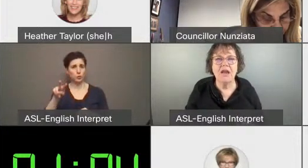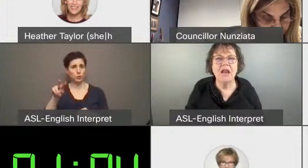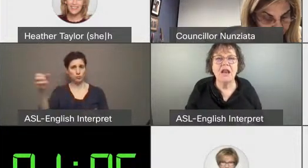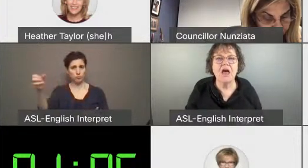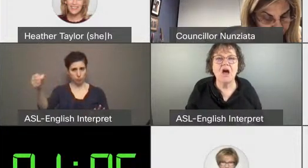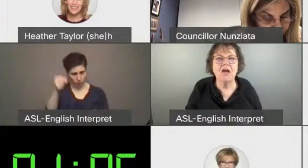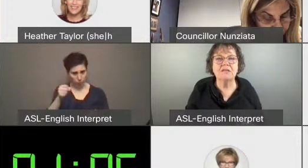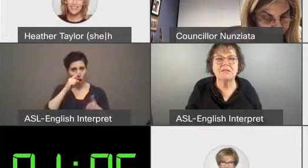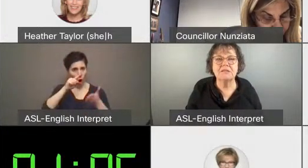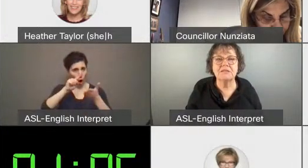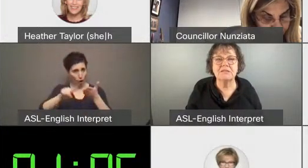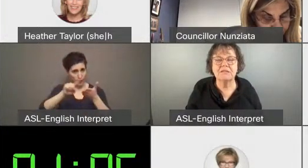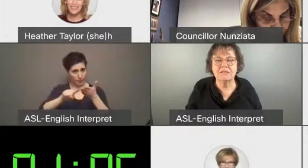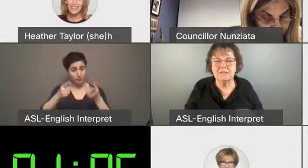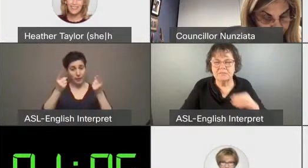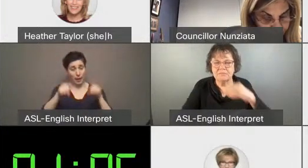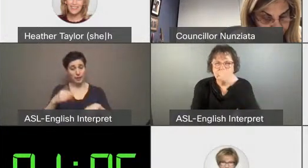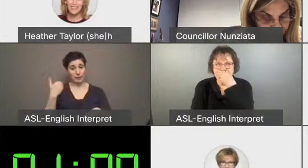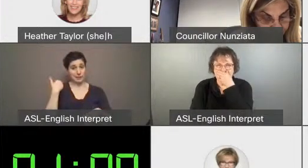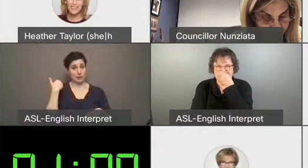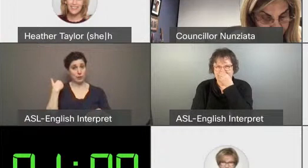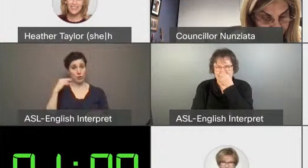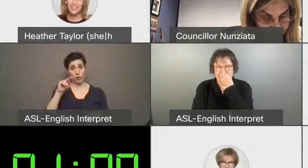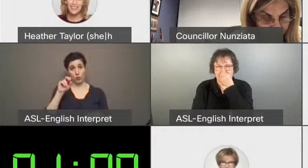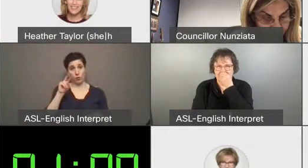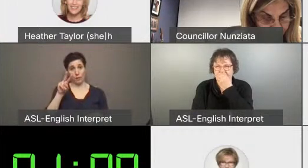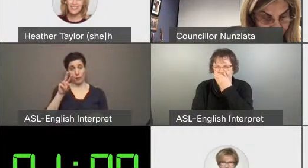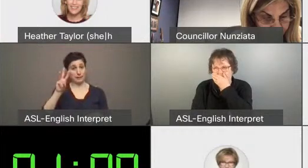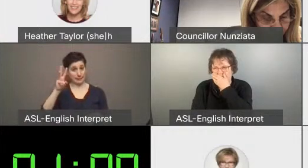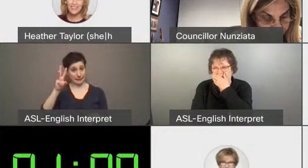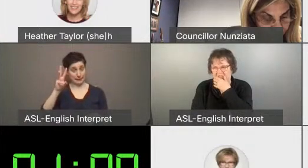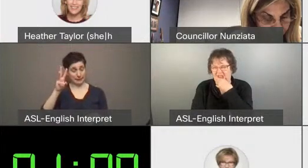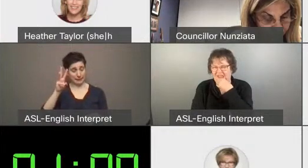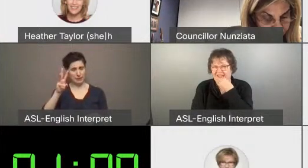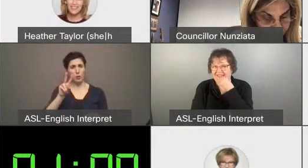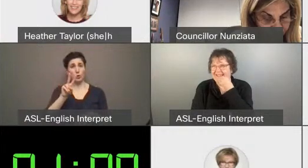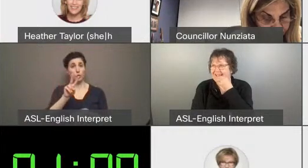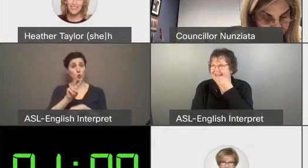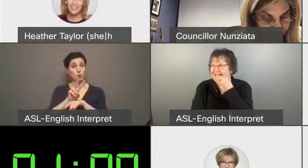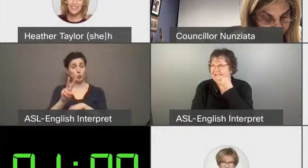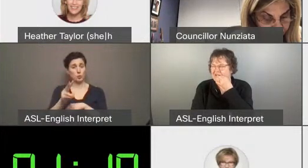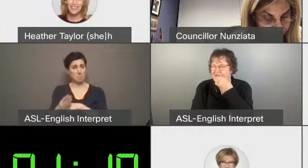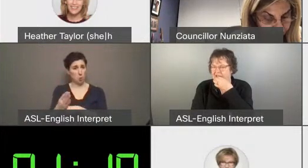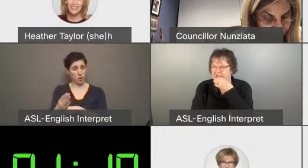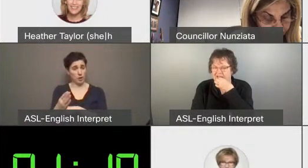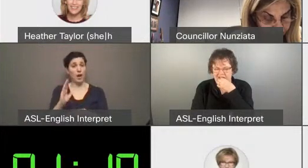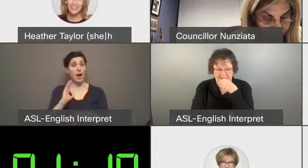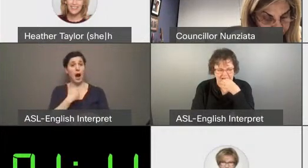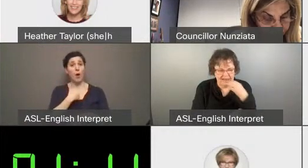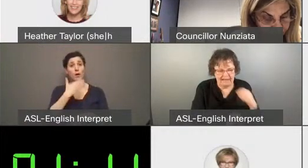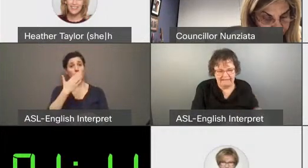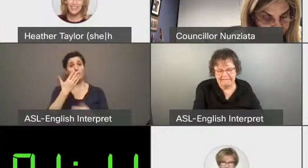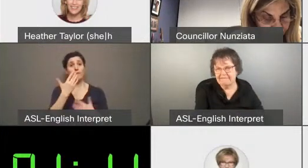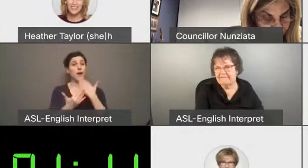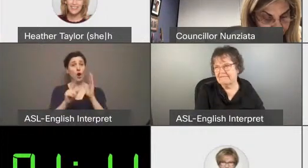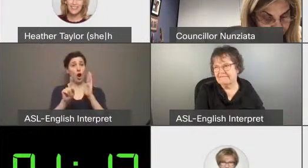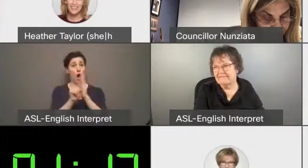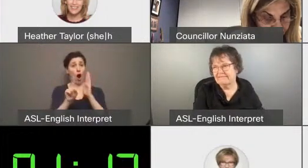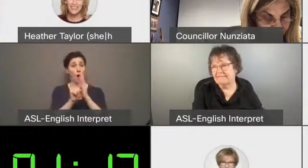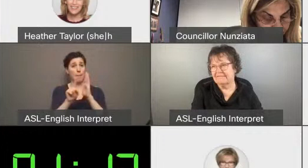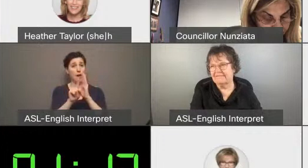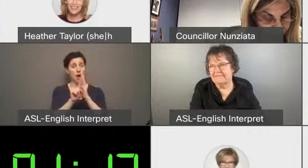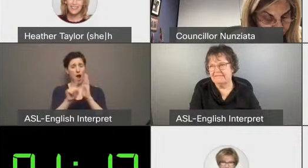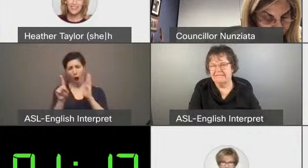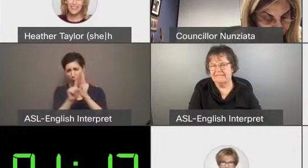Then, on November the 6th, at 2am, our fire alarms went off. We had a serious house